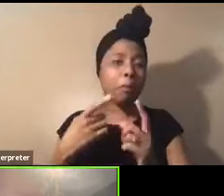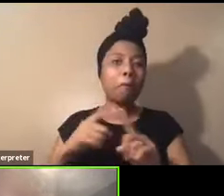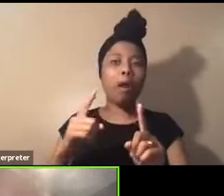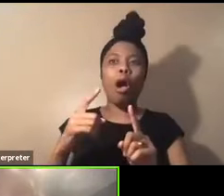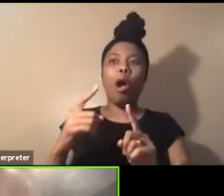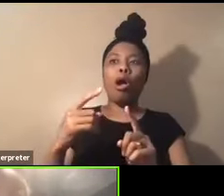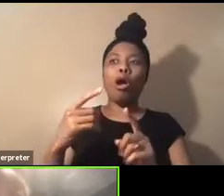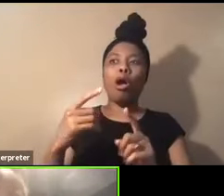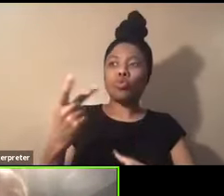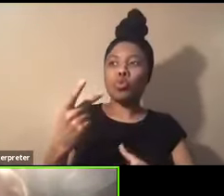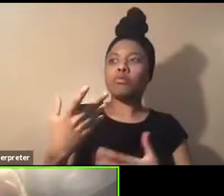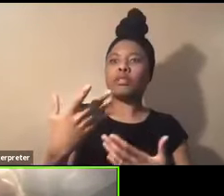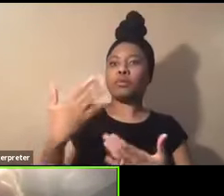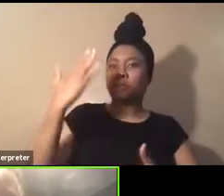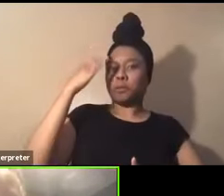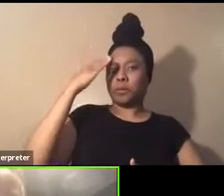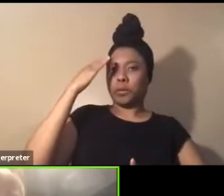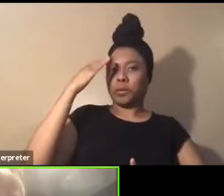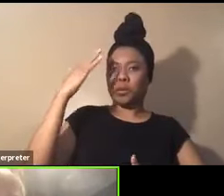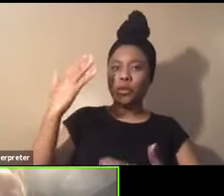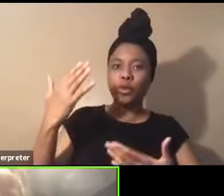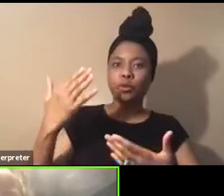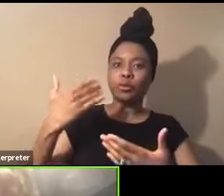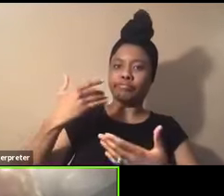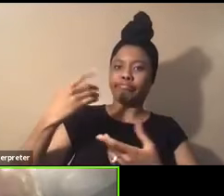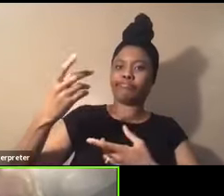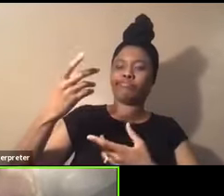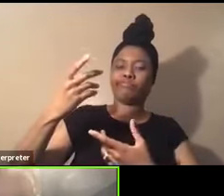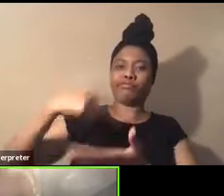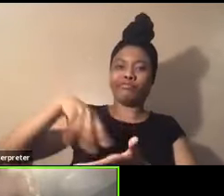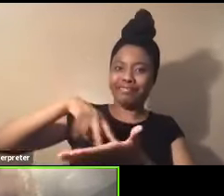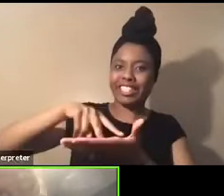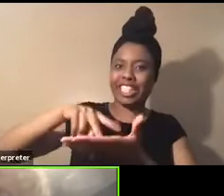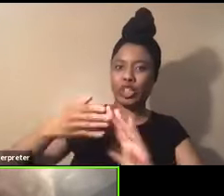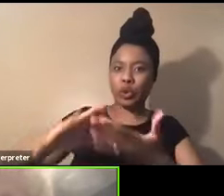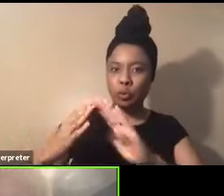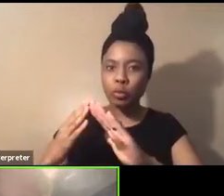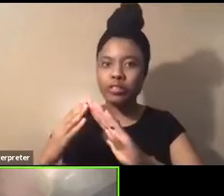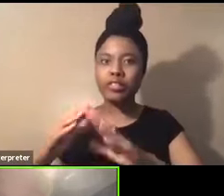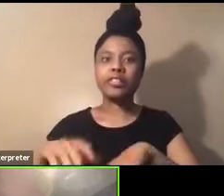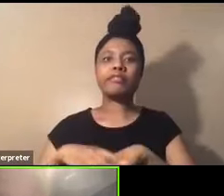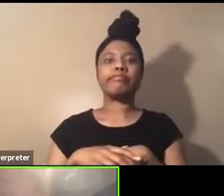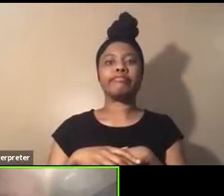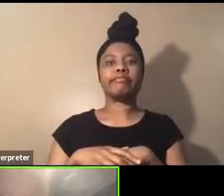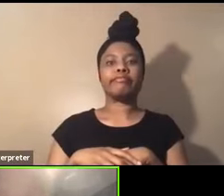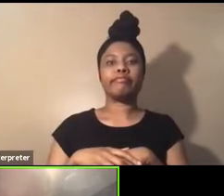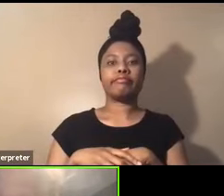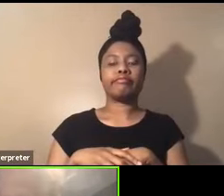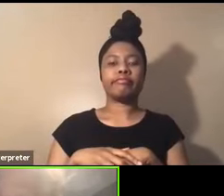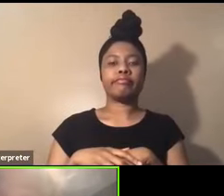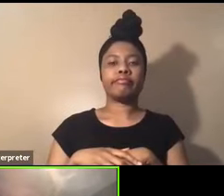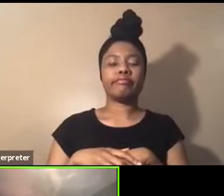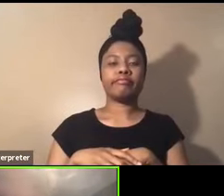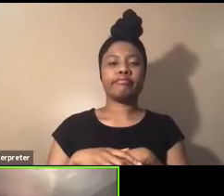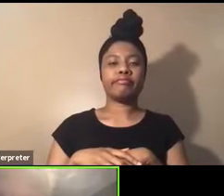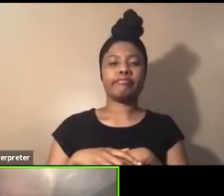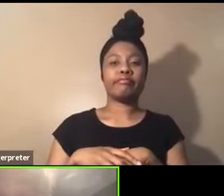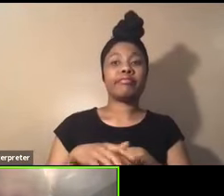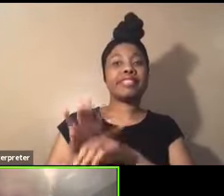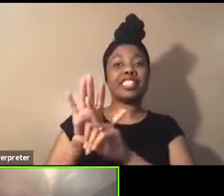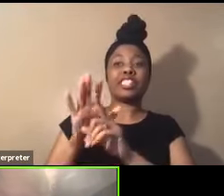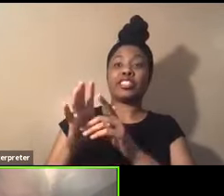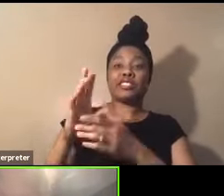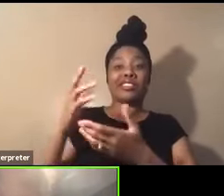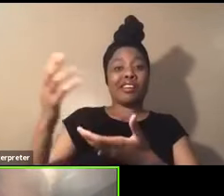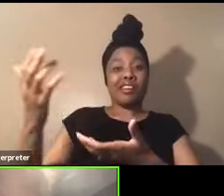each other that, you know, just that, you know, she knew I was in the dance and she let me let, you know, she let me stay in her hotel during